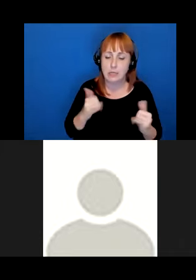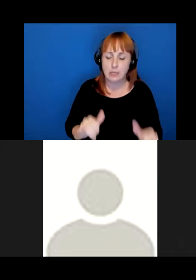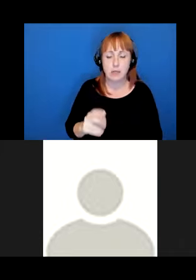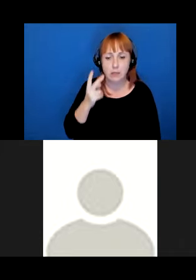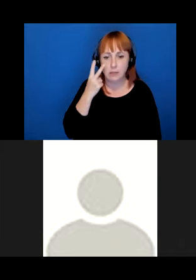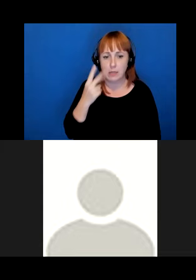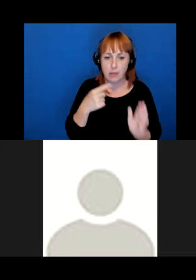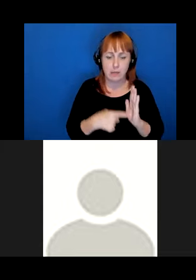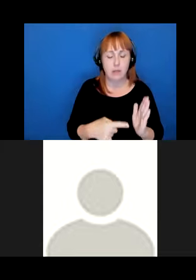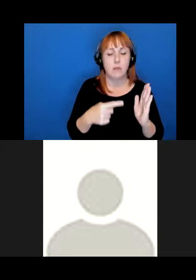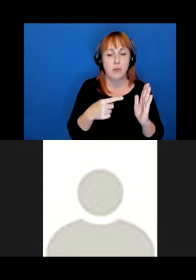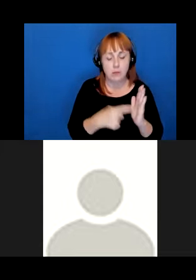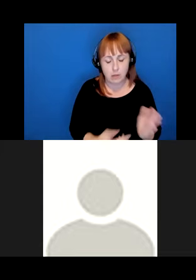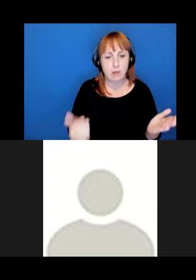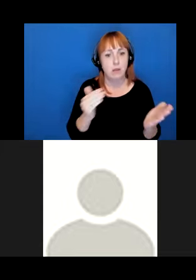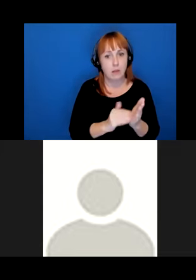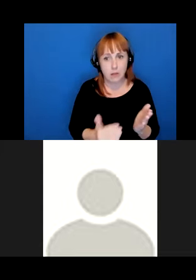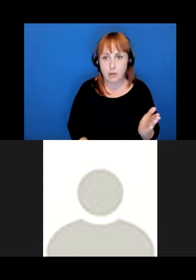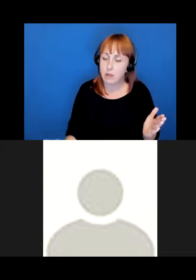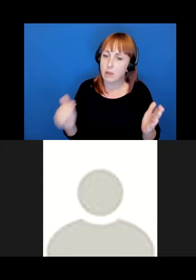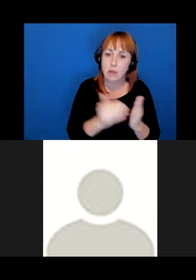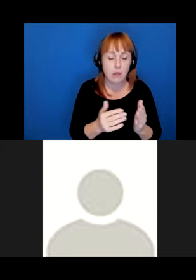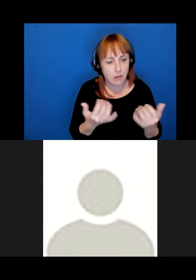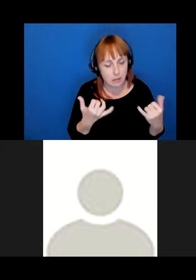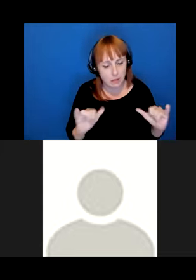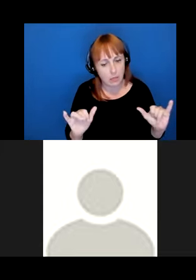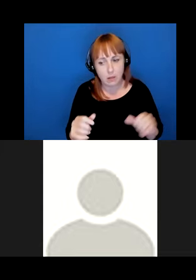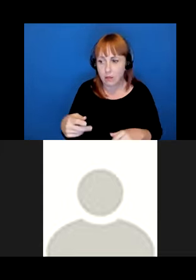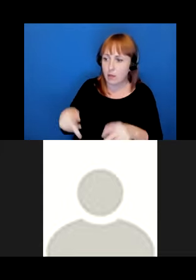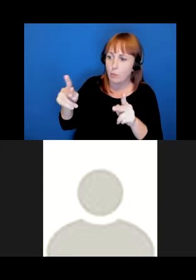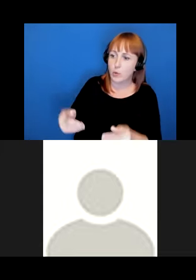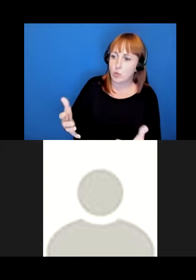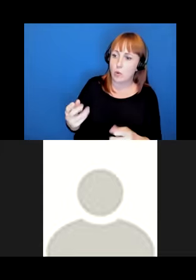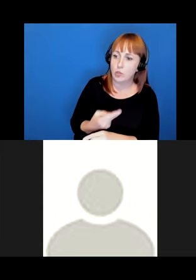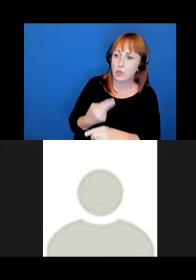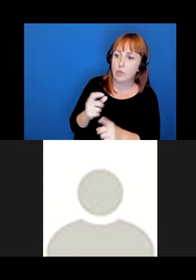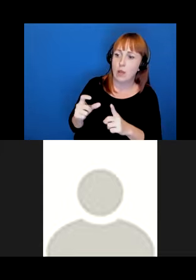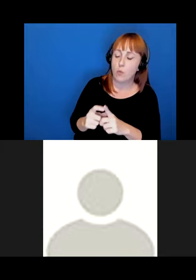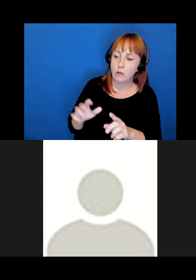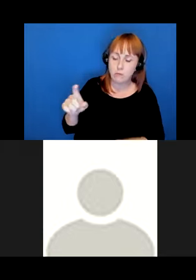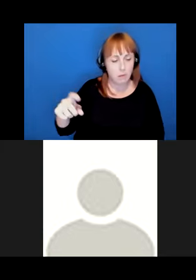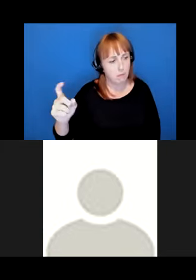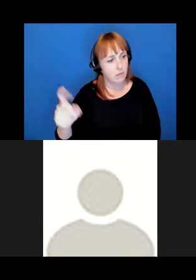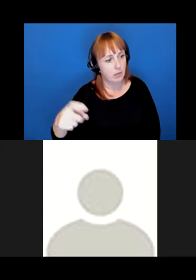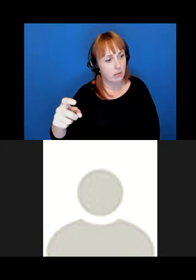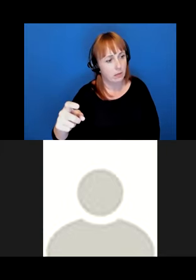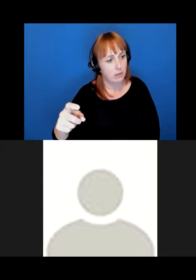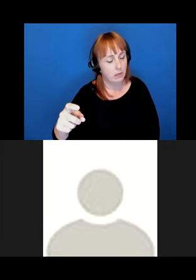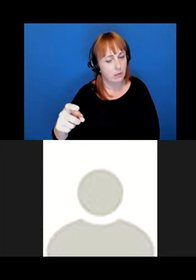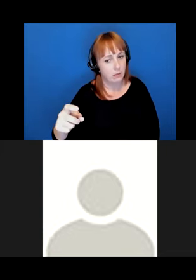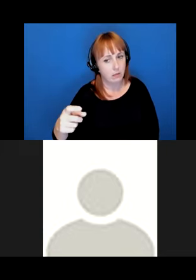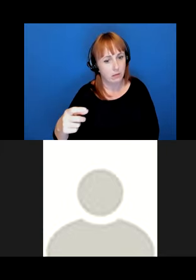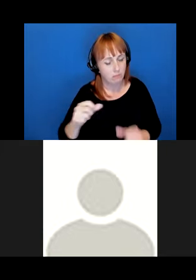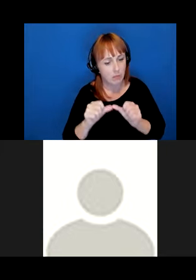examples again and again. Where somebody wants to use that term or insists on its